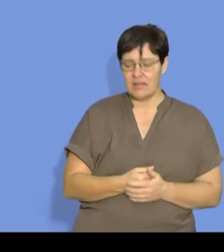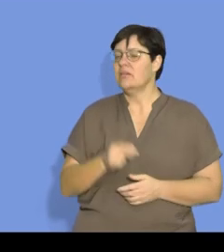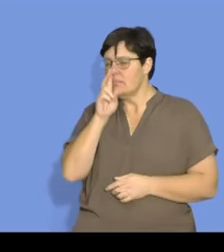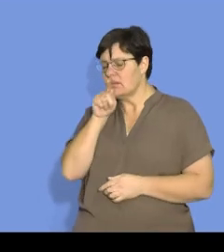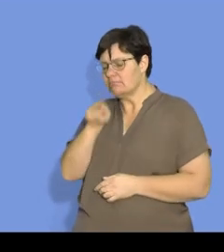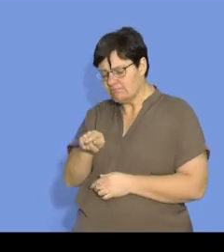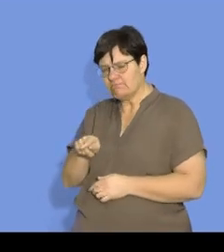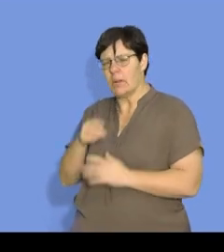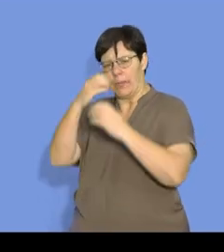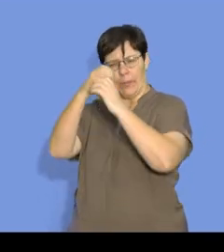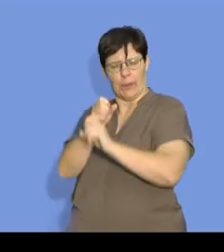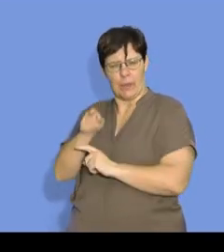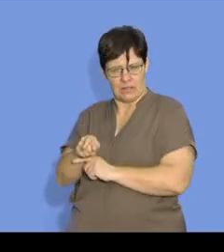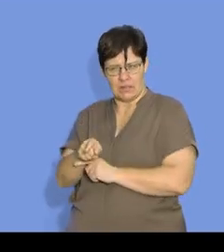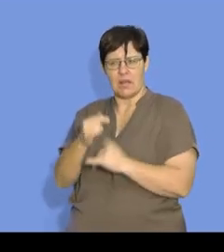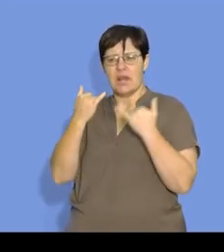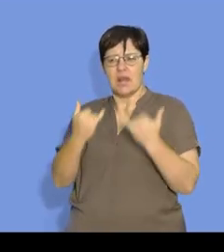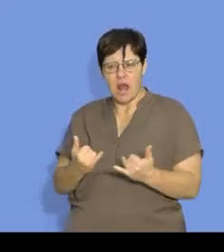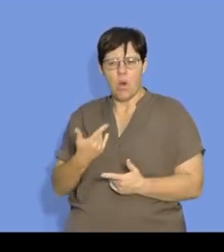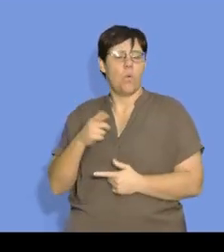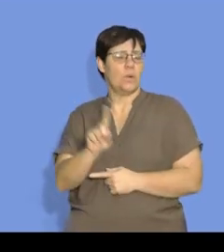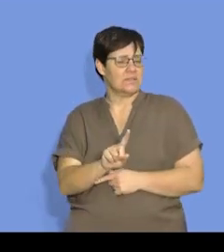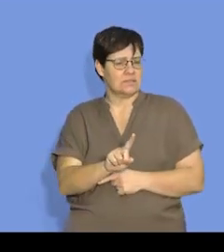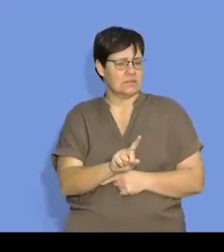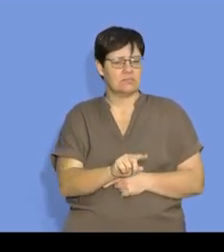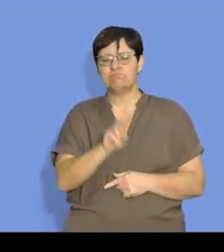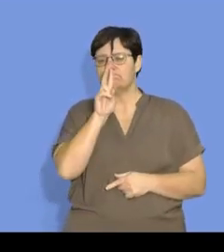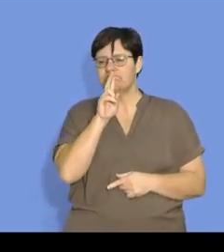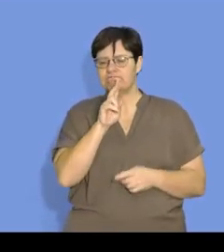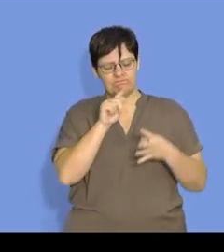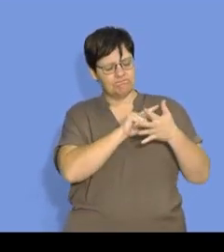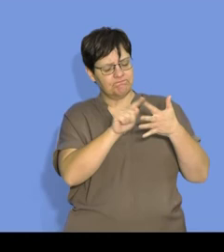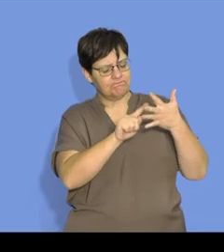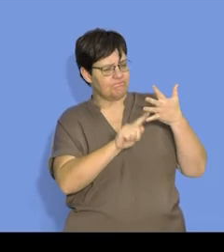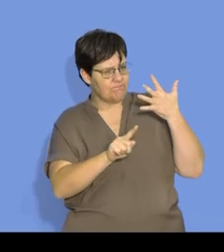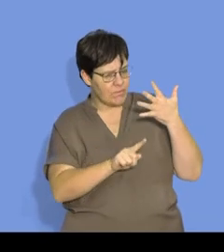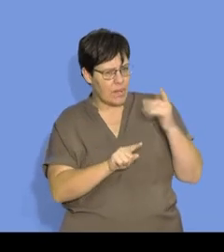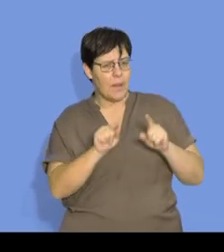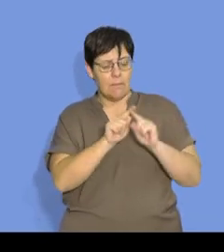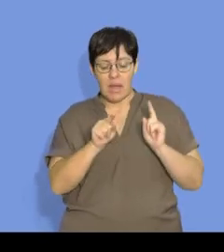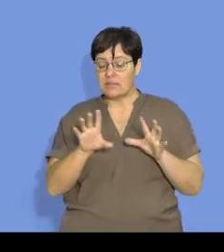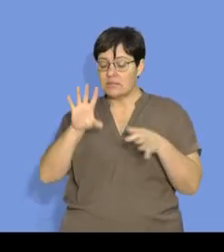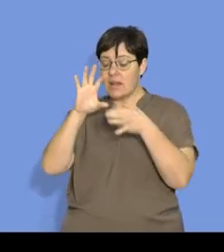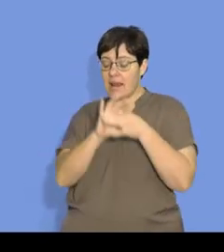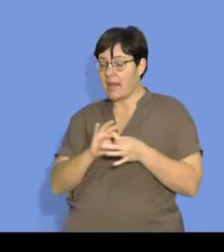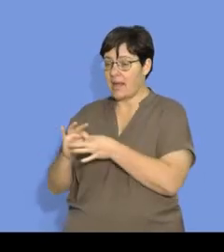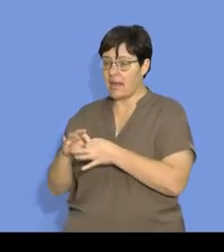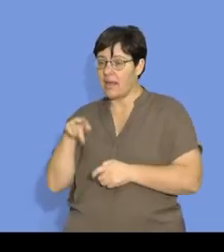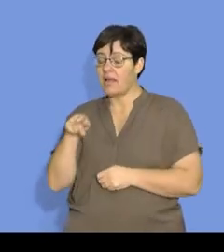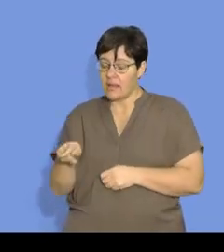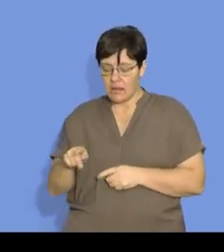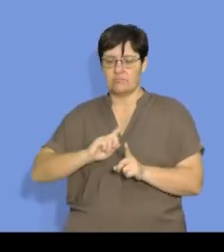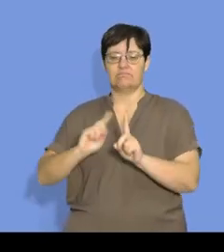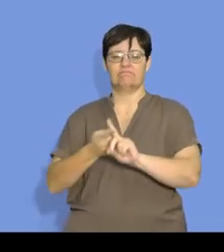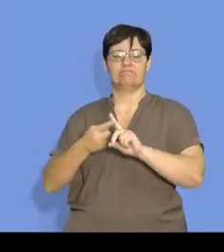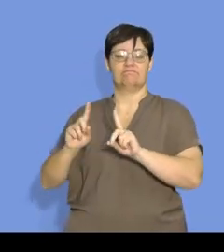looked at graphs. And now I would like to go and look at the factors. But now I will link the factors